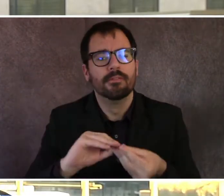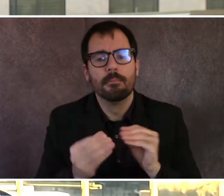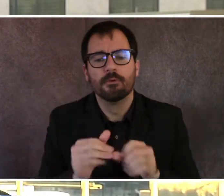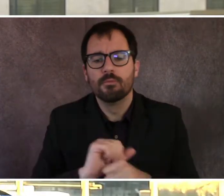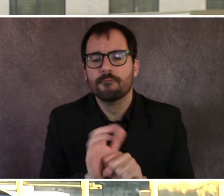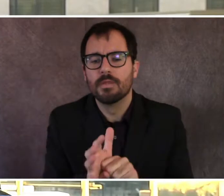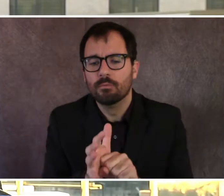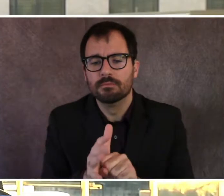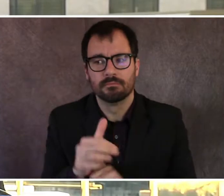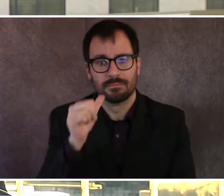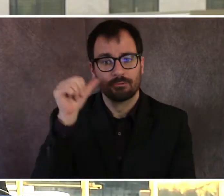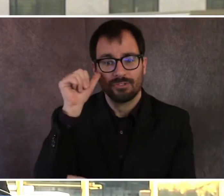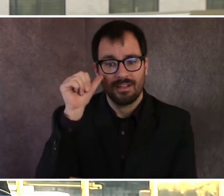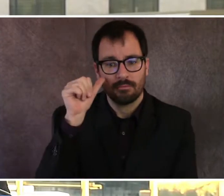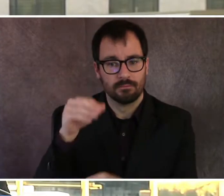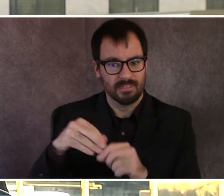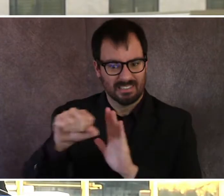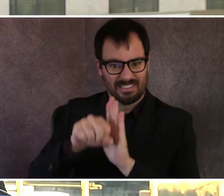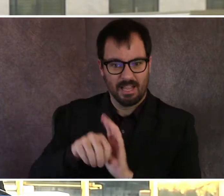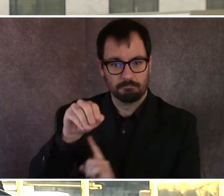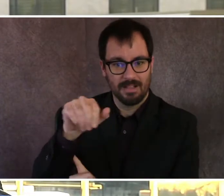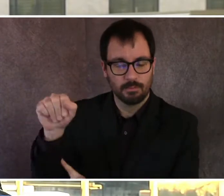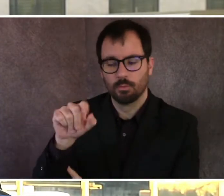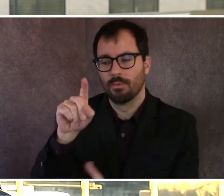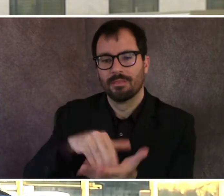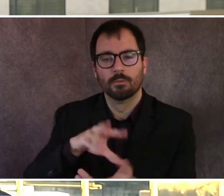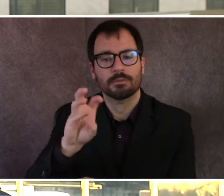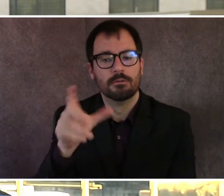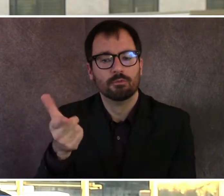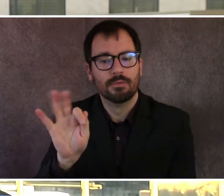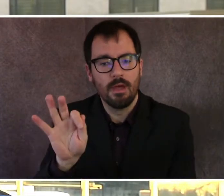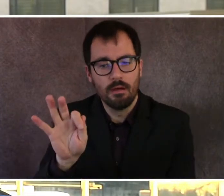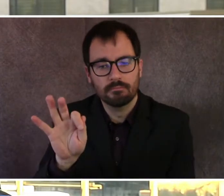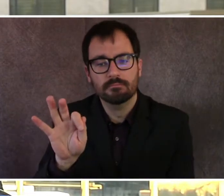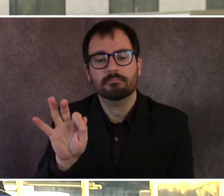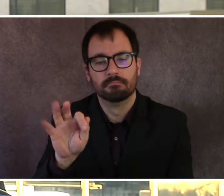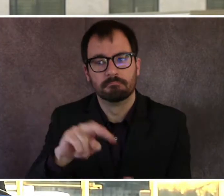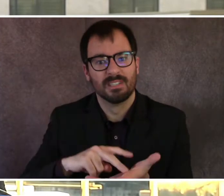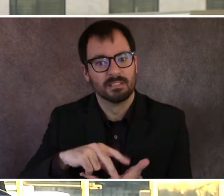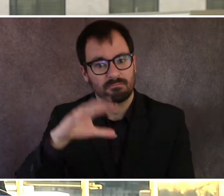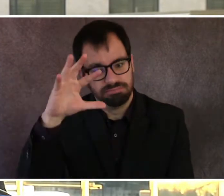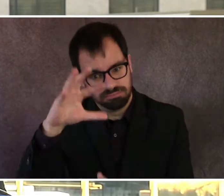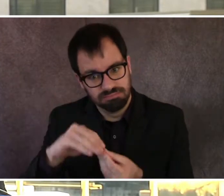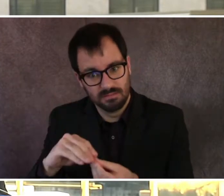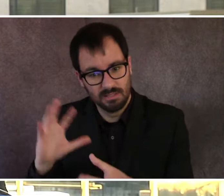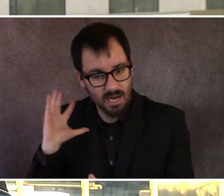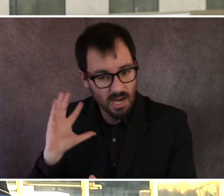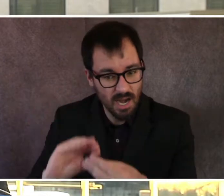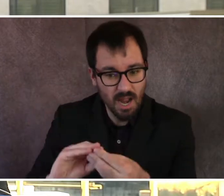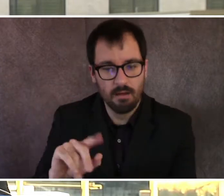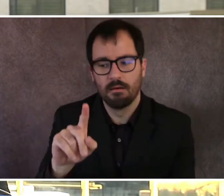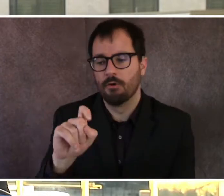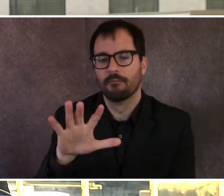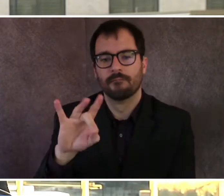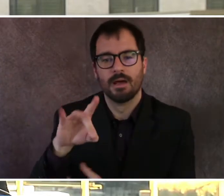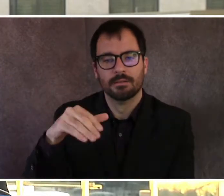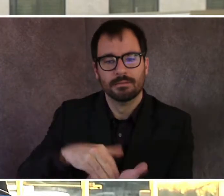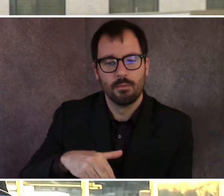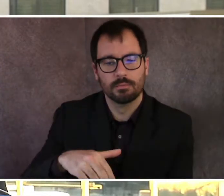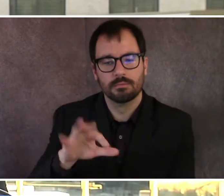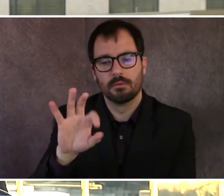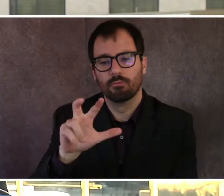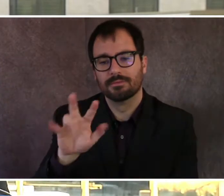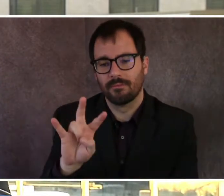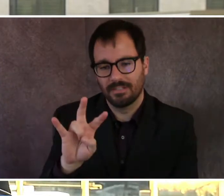new cases, bringing a total in the state to 158,937. There were 27 new deaths reported yesterday